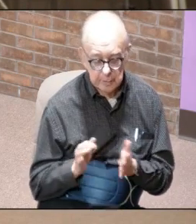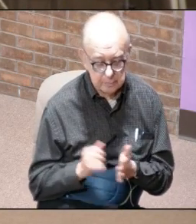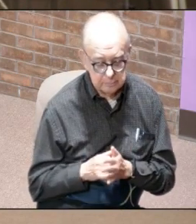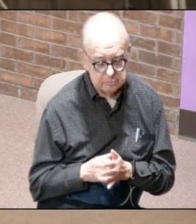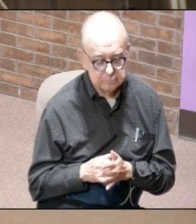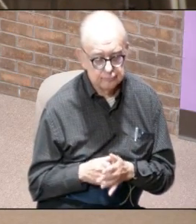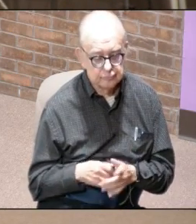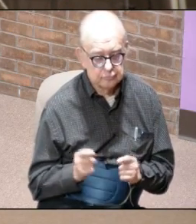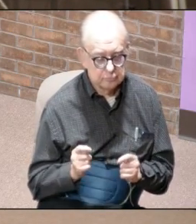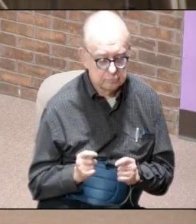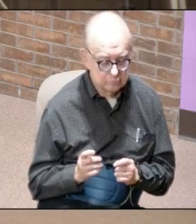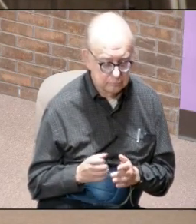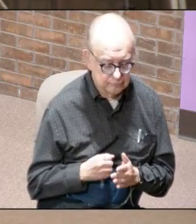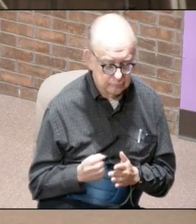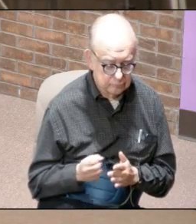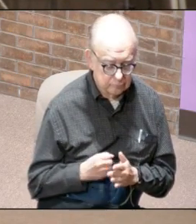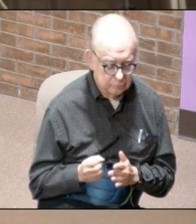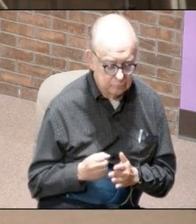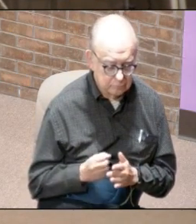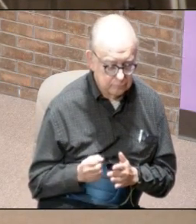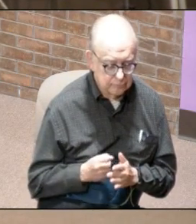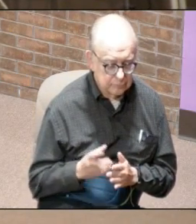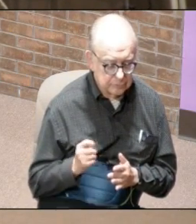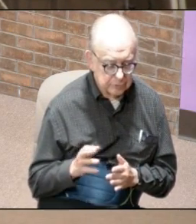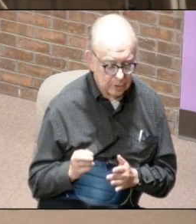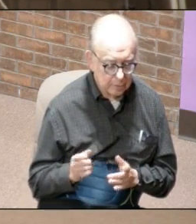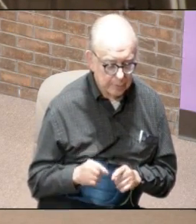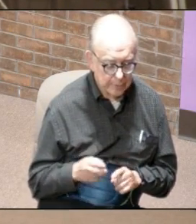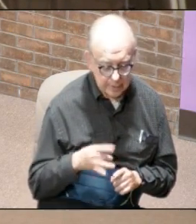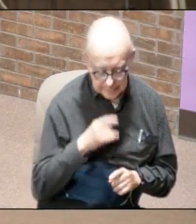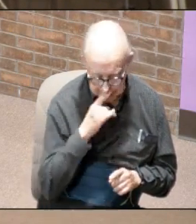or tried to listen to a song in the car when the kids won't shut up